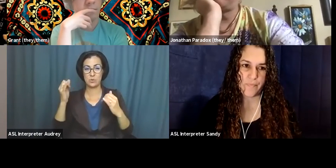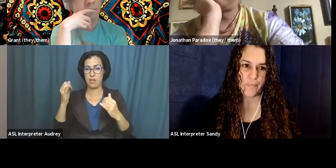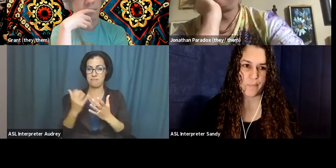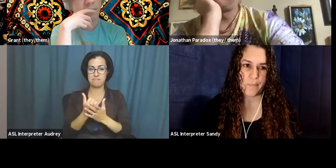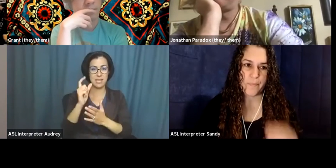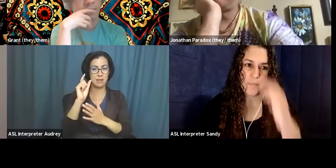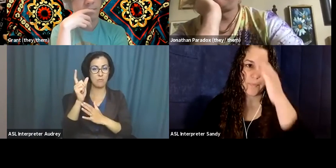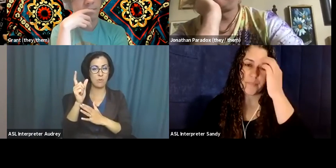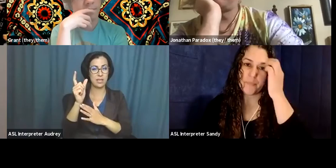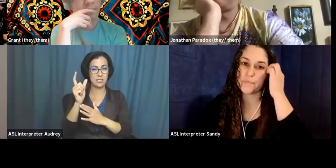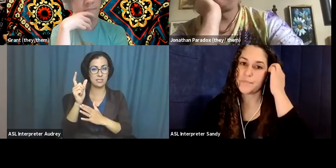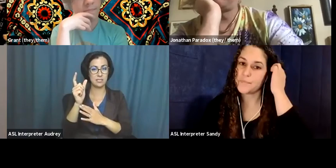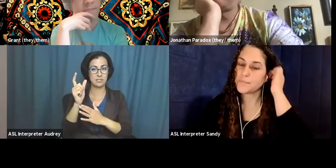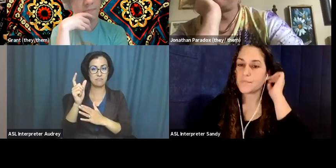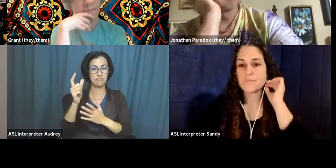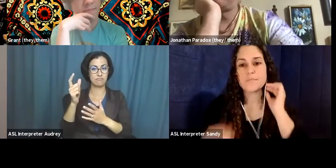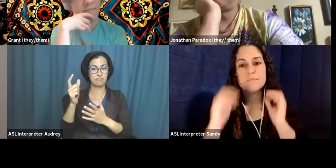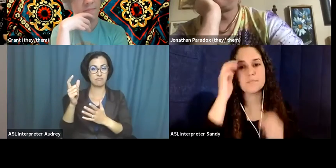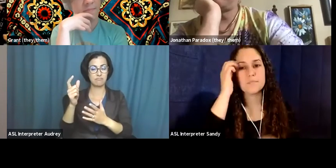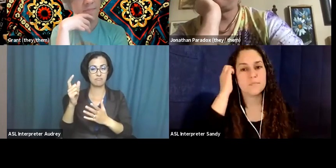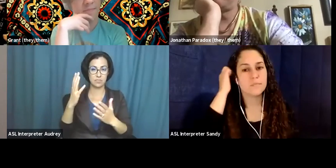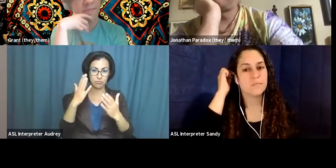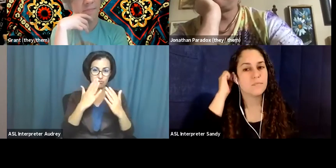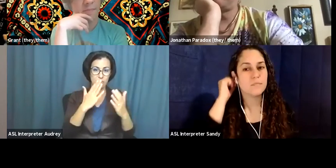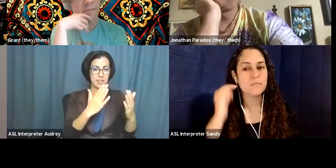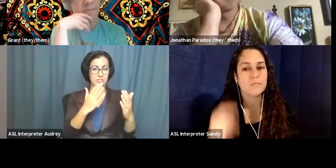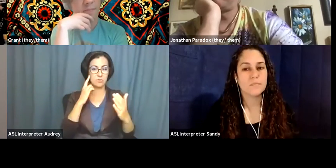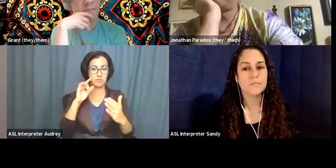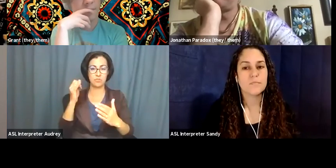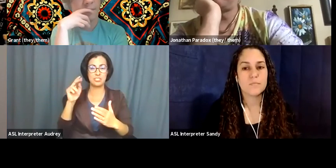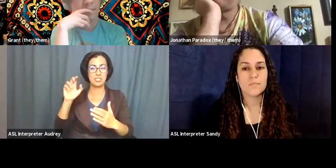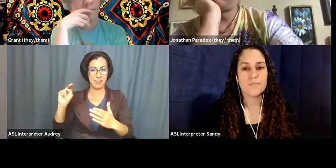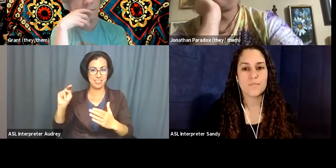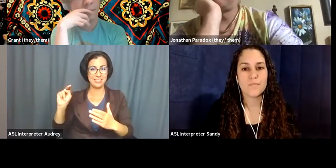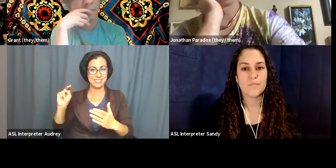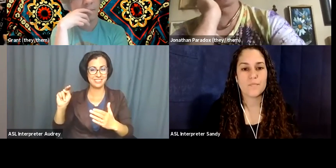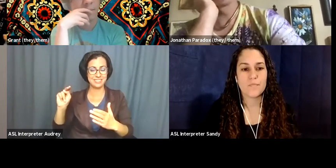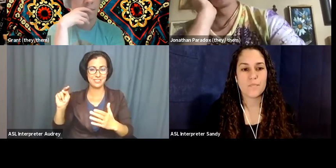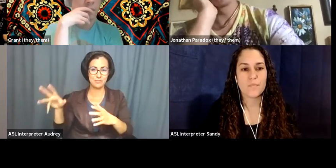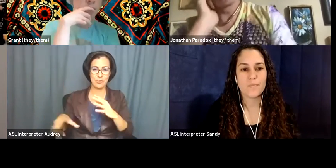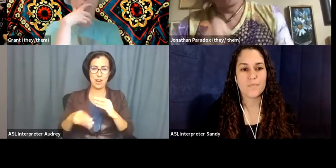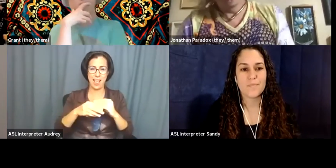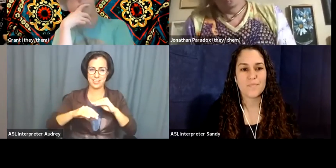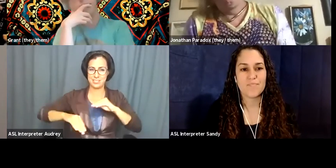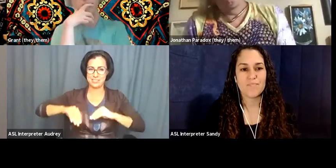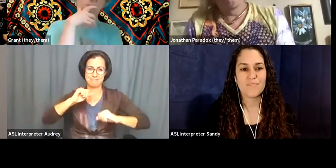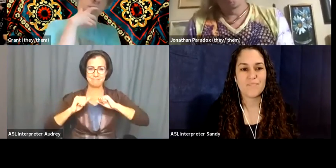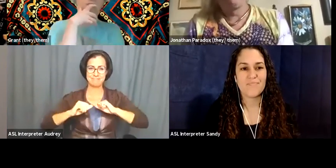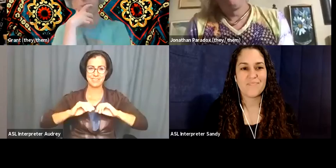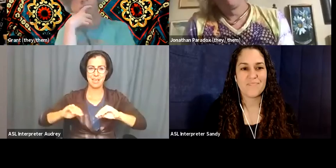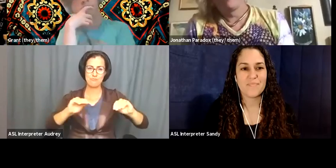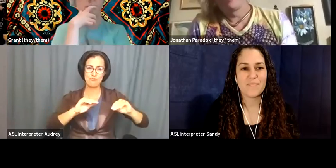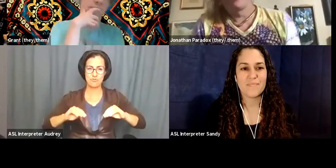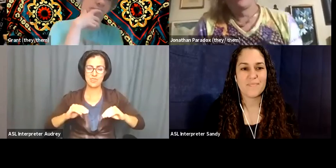to, uh, say just, just to have a moment of gratitude for Jonathan for bringing some movement into the space. I needed to move my